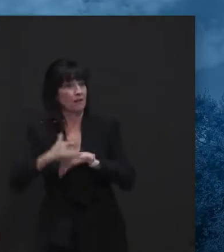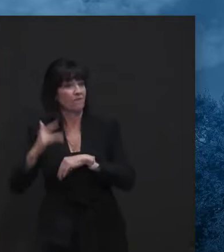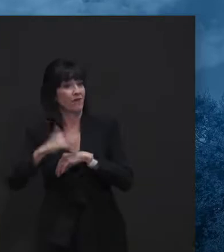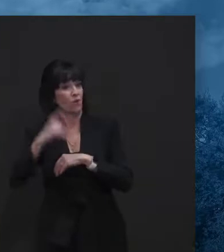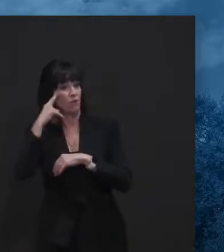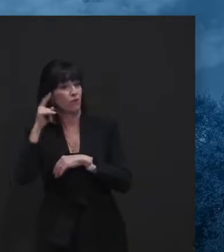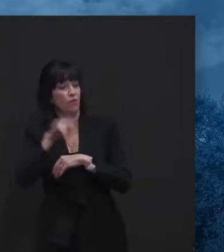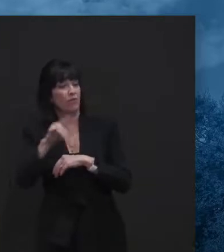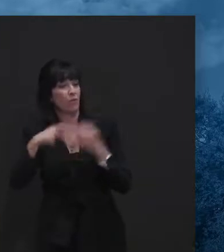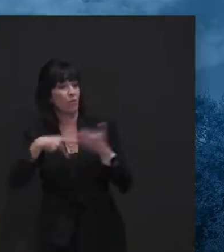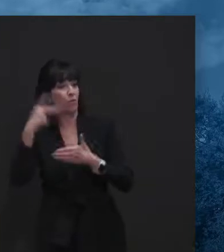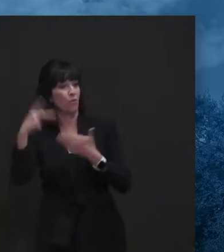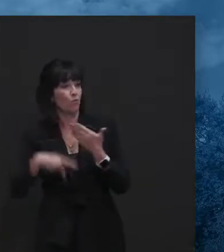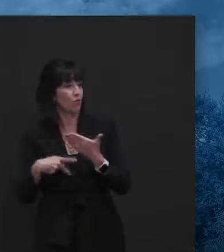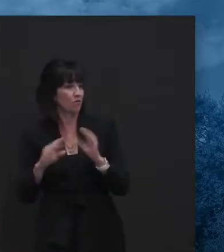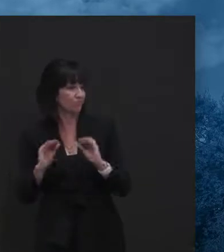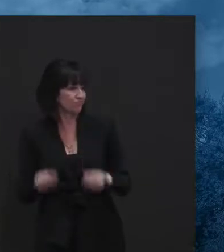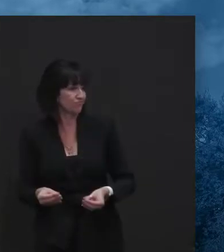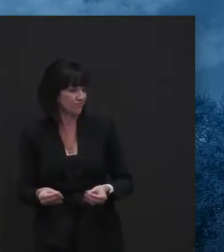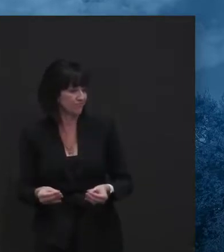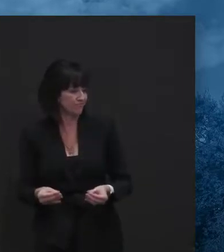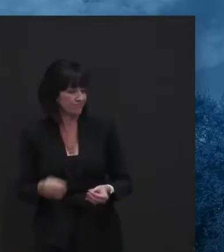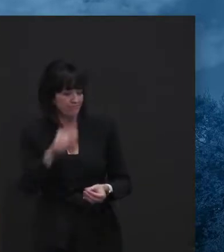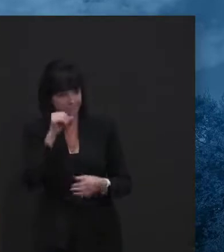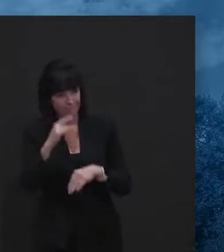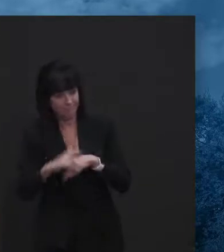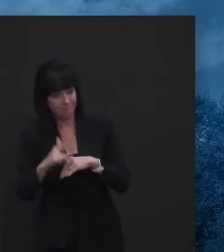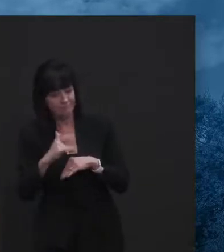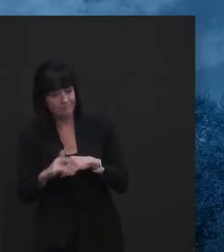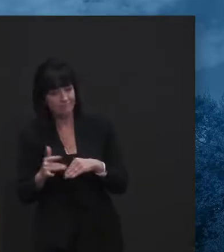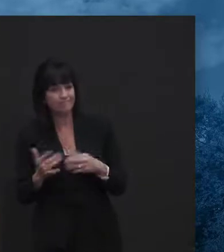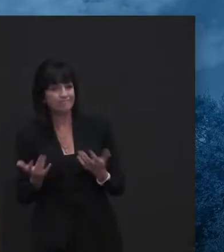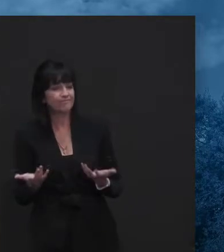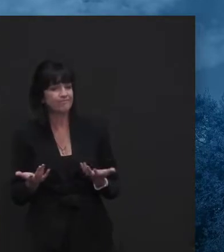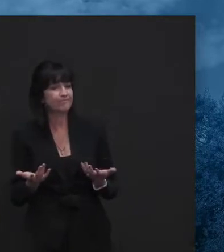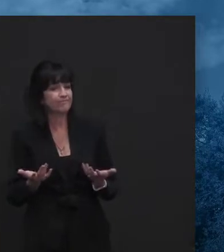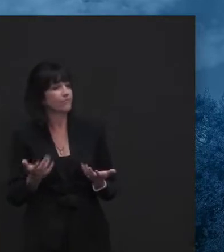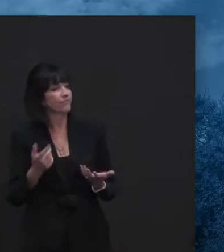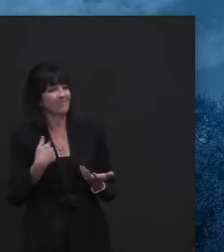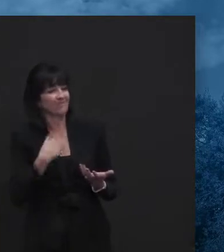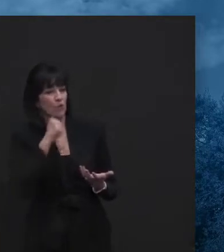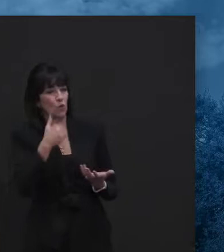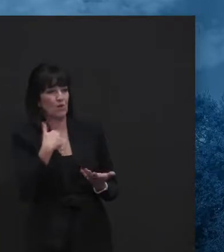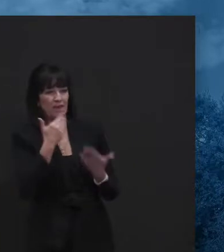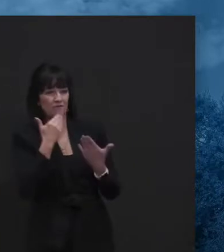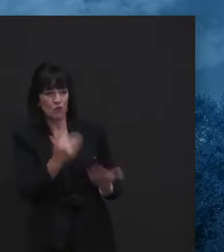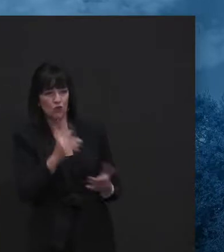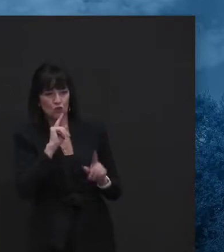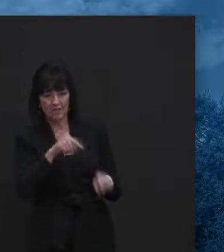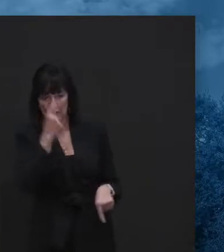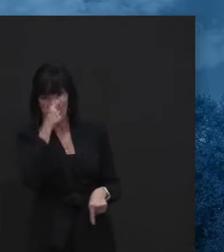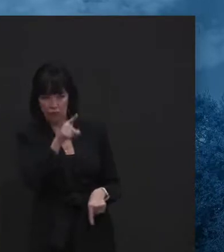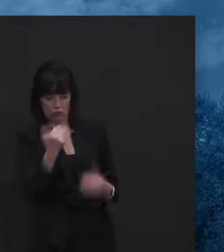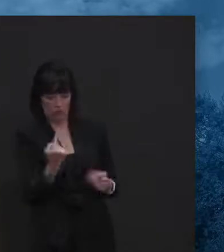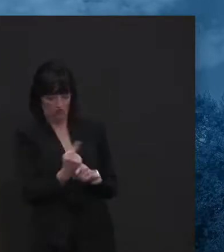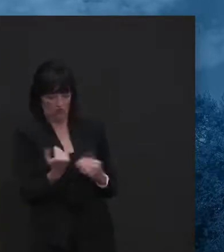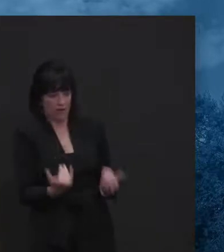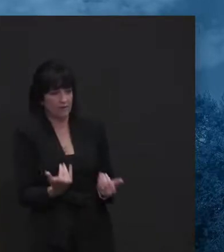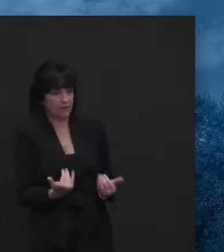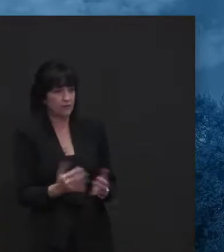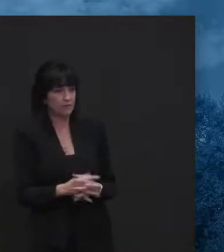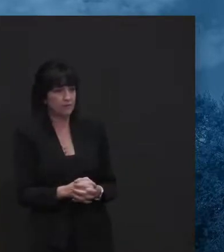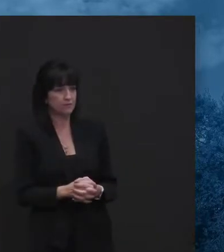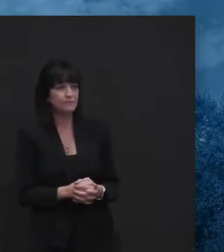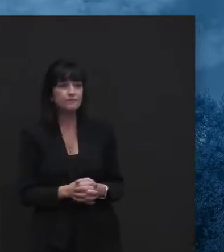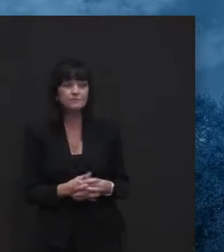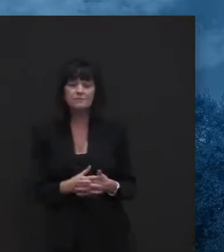we'll have to, to look at, uh, for just the things that you're asking about. So I don't have a good answer for you. Um, a huge concern